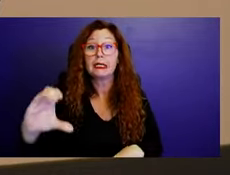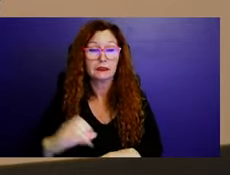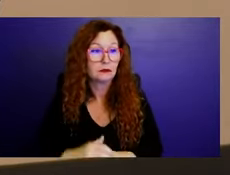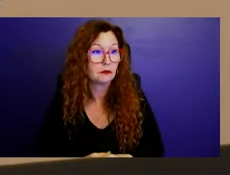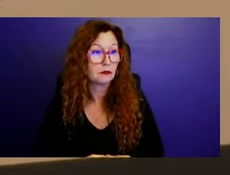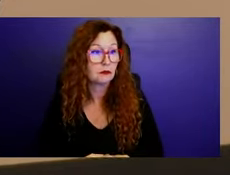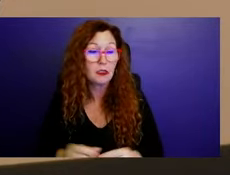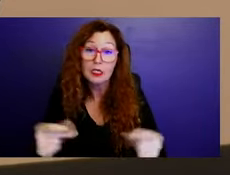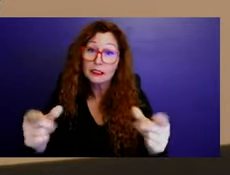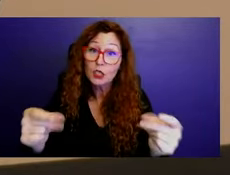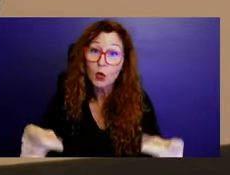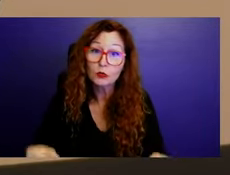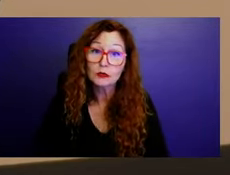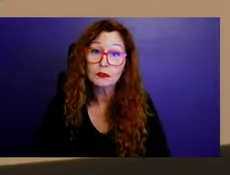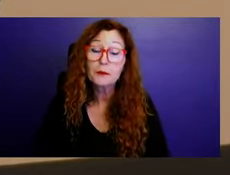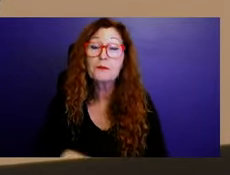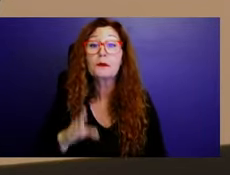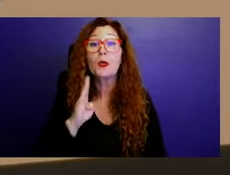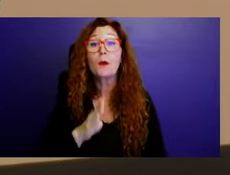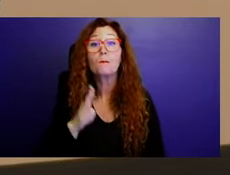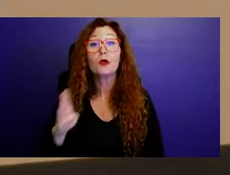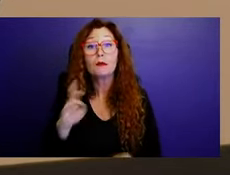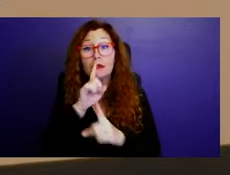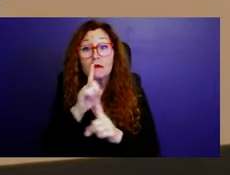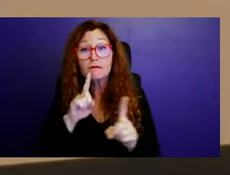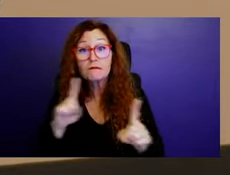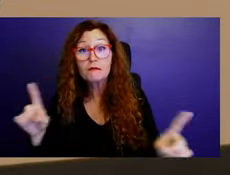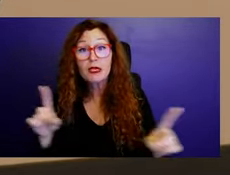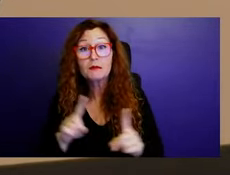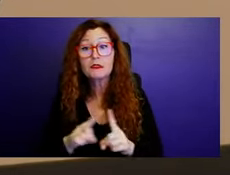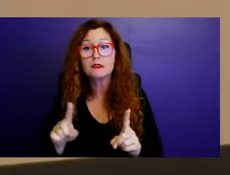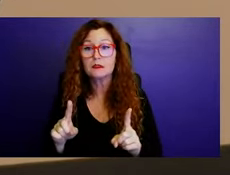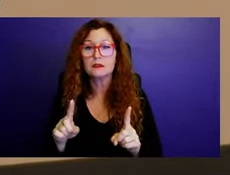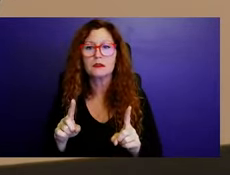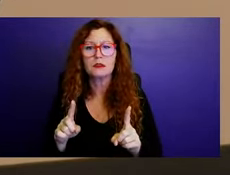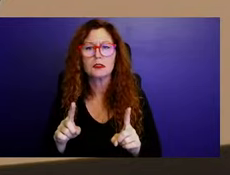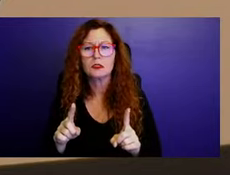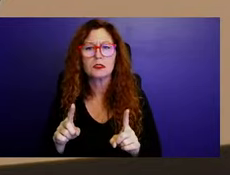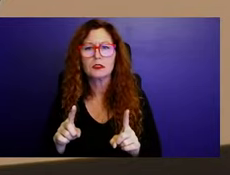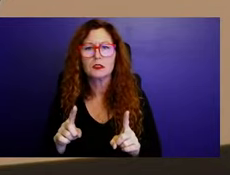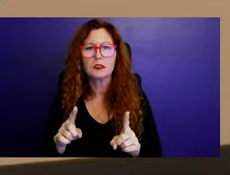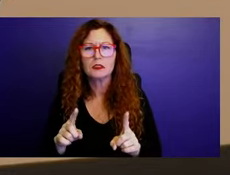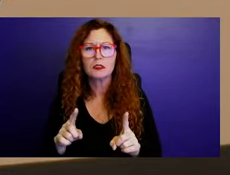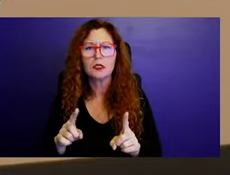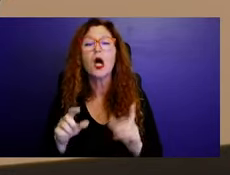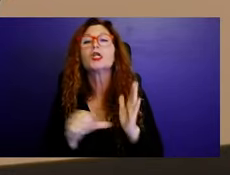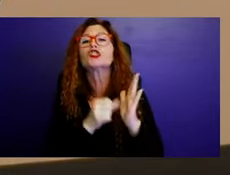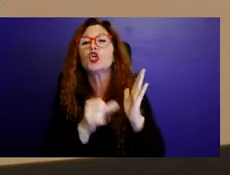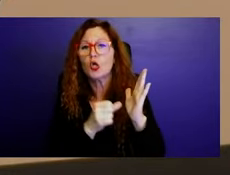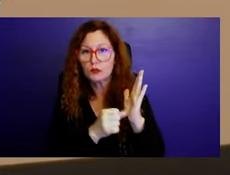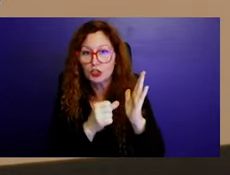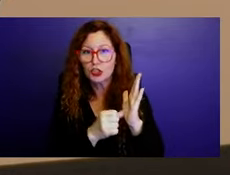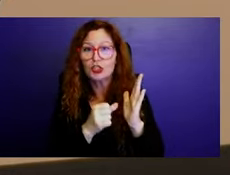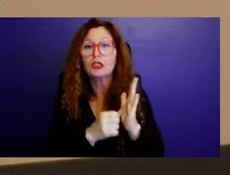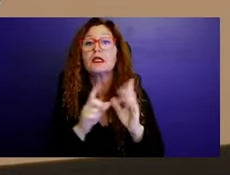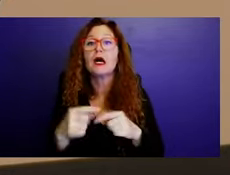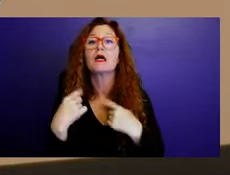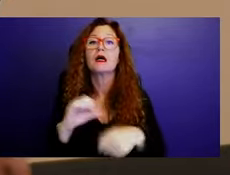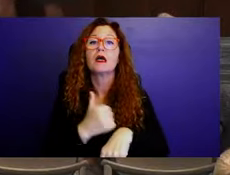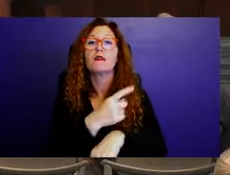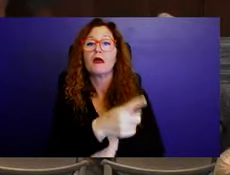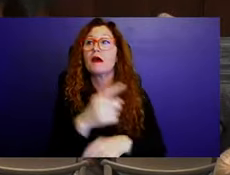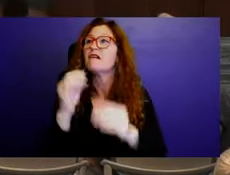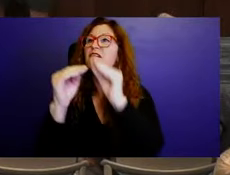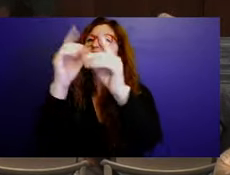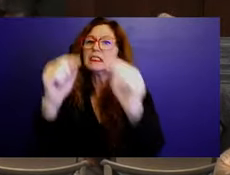Boynton is famous for kinetic sculpture with sound. Our sculpture has been broken for six months. Fix it. Thank you, sir.